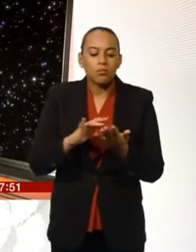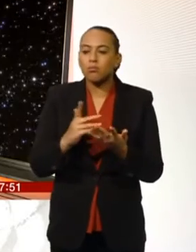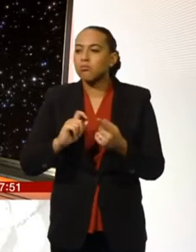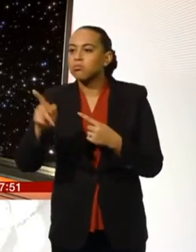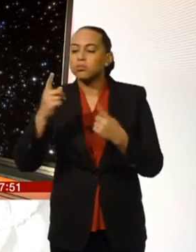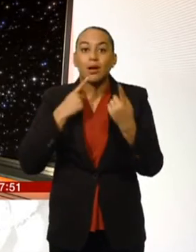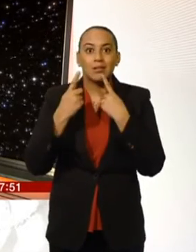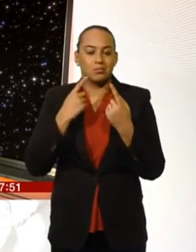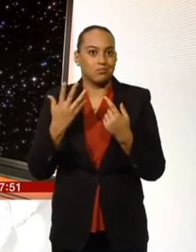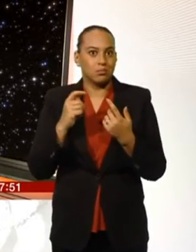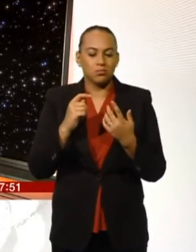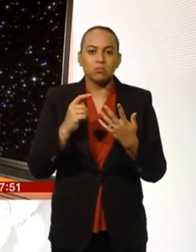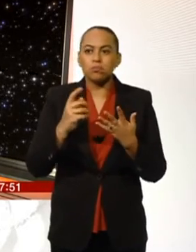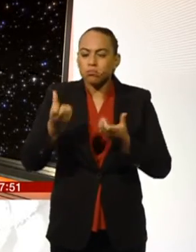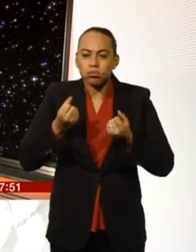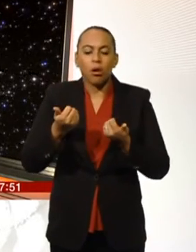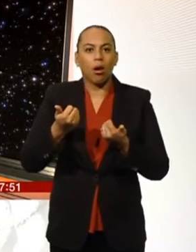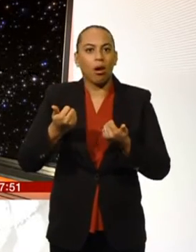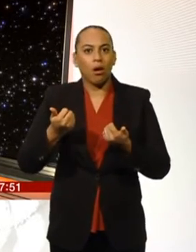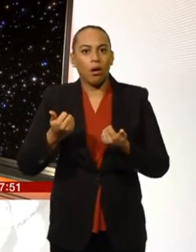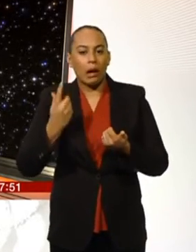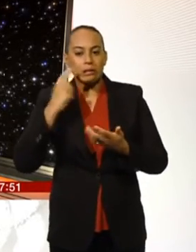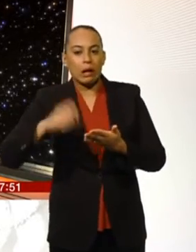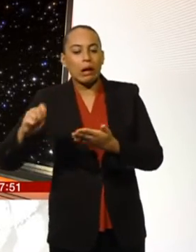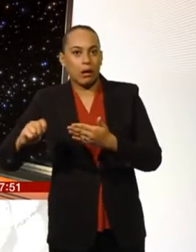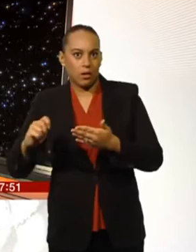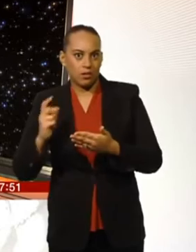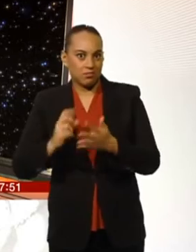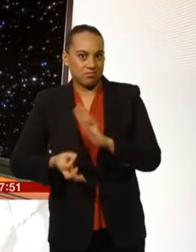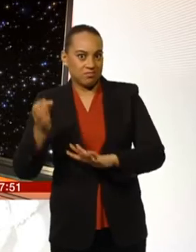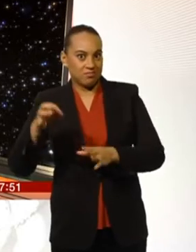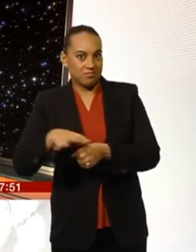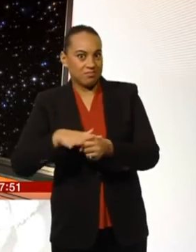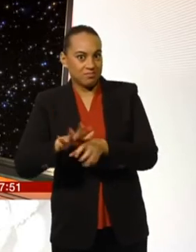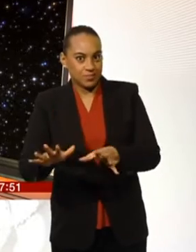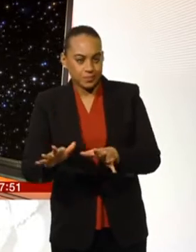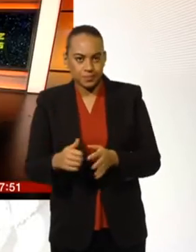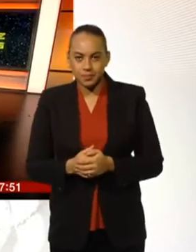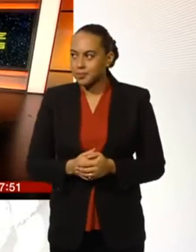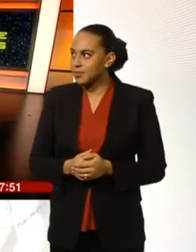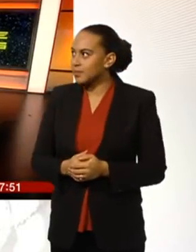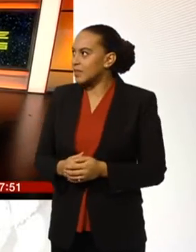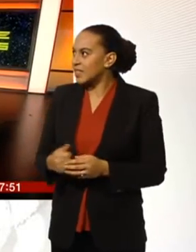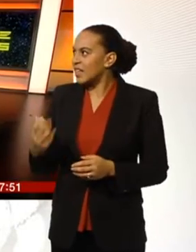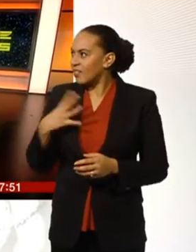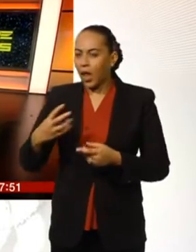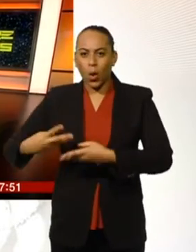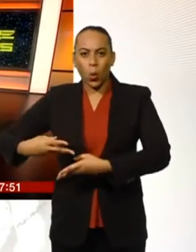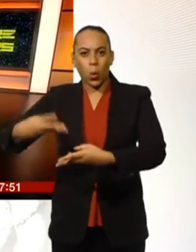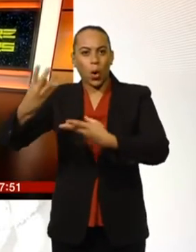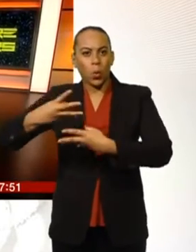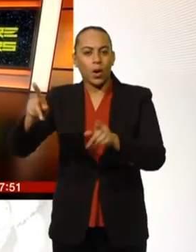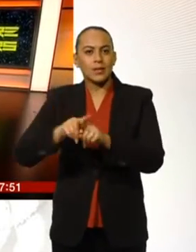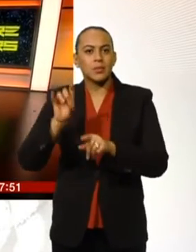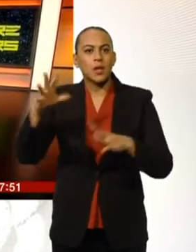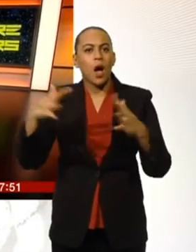Well, this battle is a long one, so we can expect many more sequels of Star Wars. I feel like I need a light server for this. Oh, they're